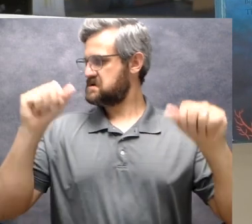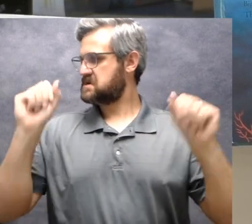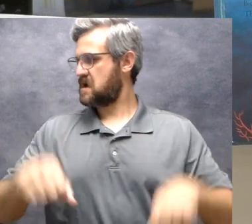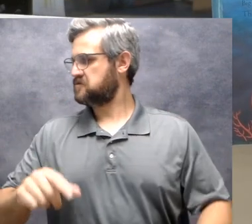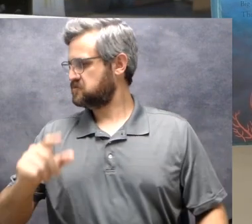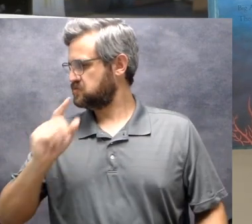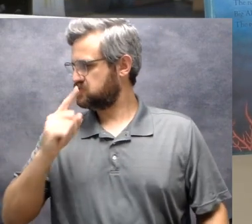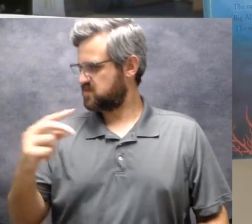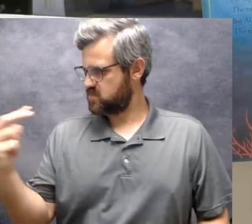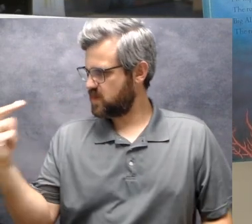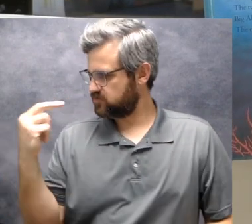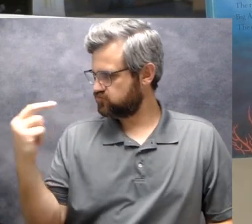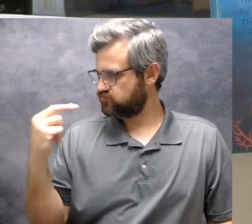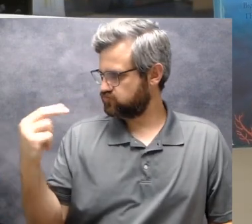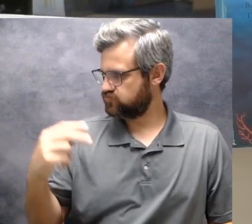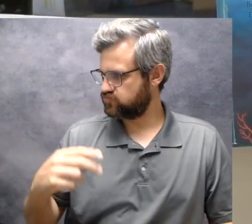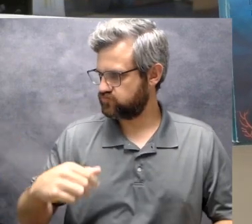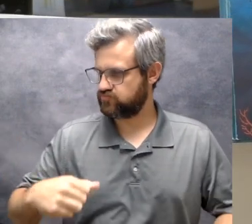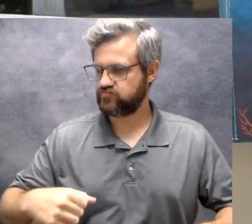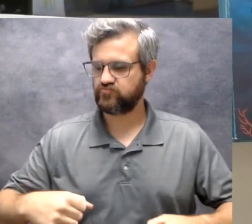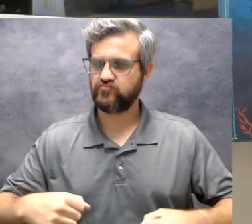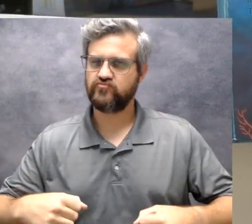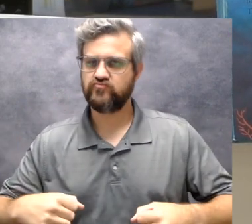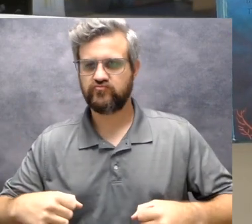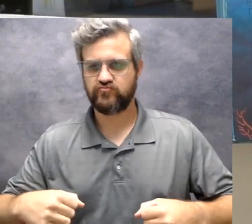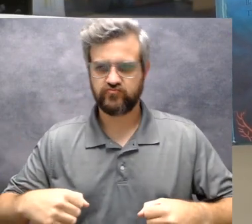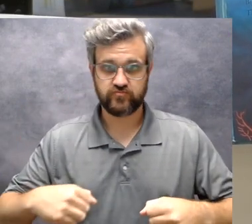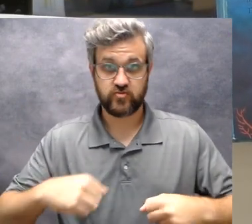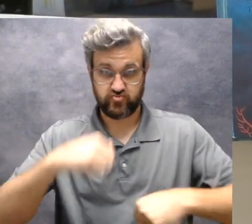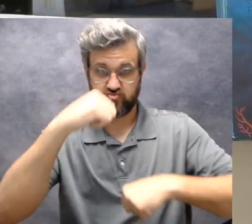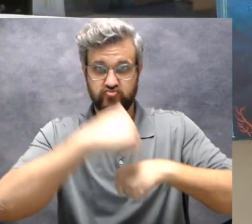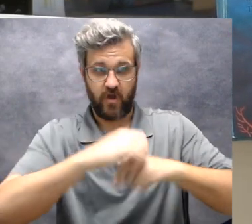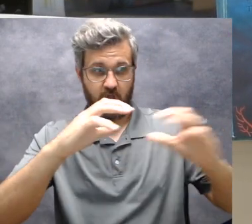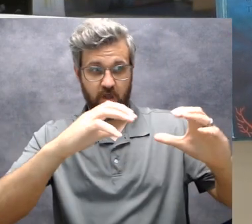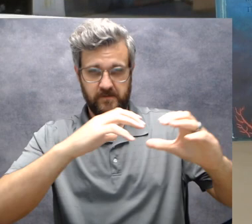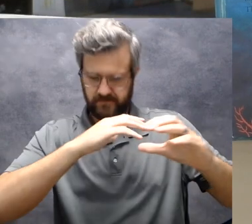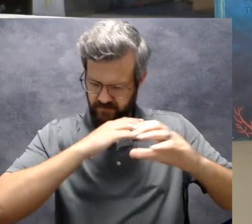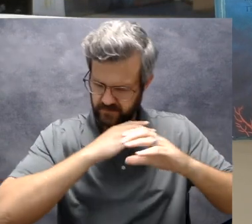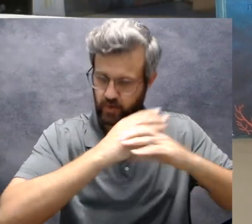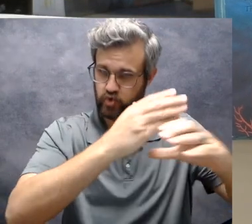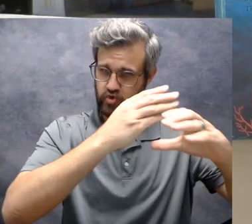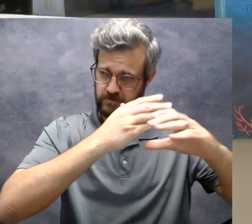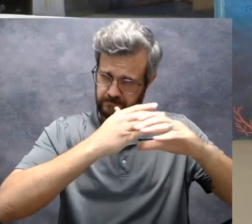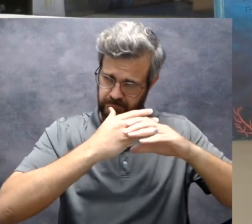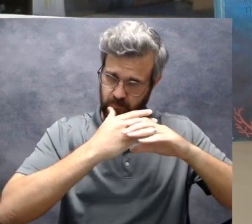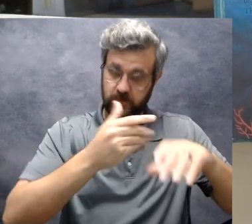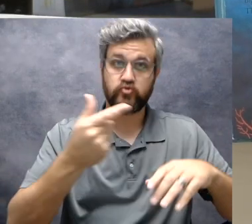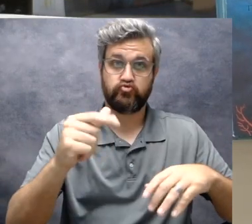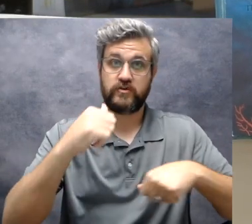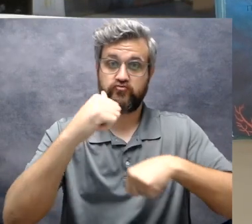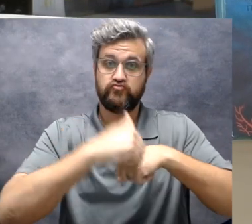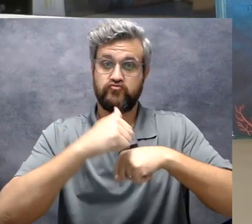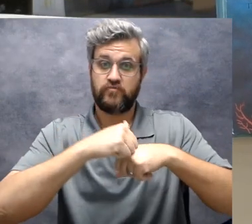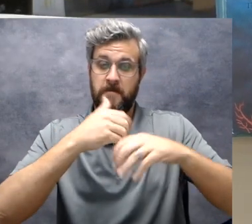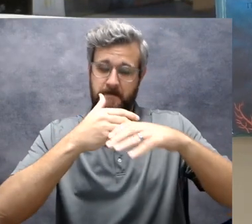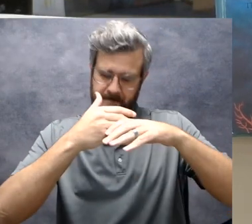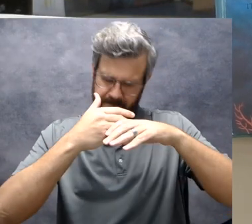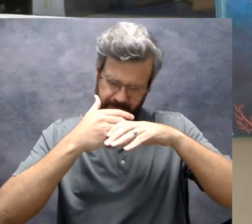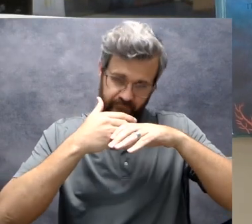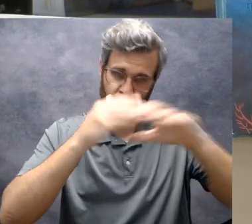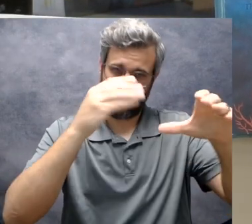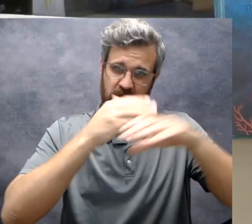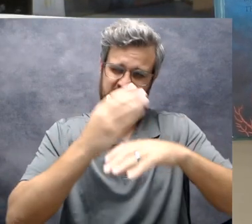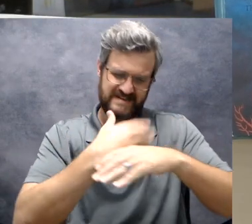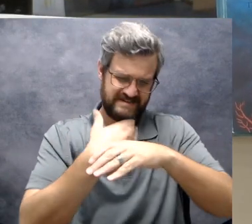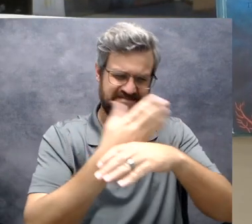I could just watch. Big Al pushed and pushed a big, green rock. It flipped